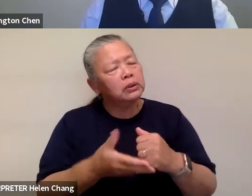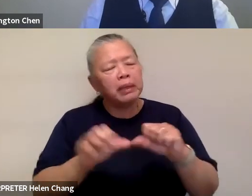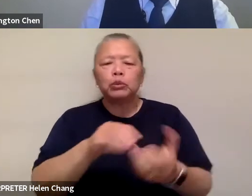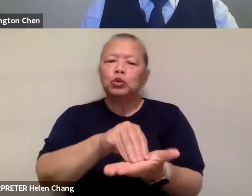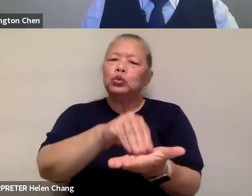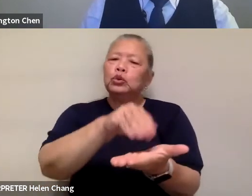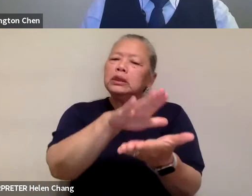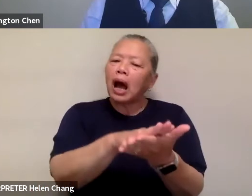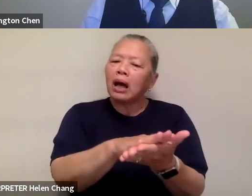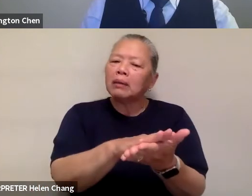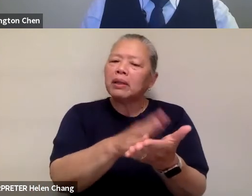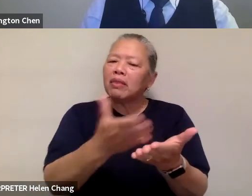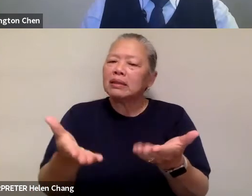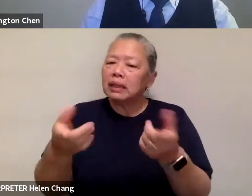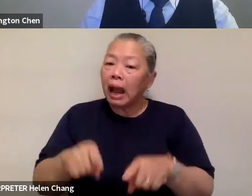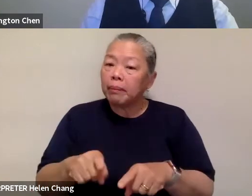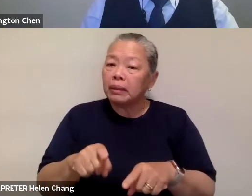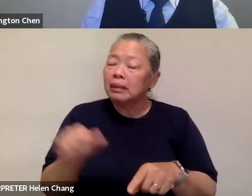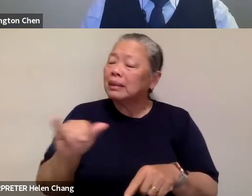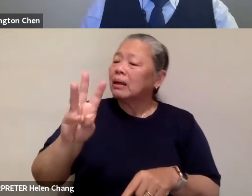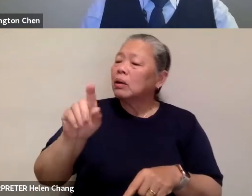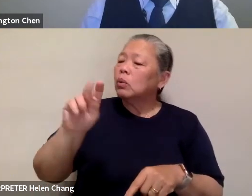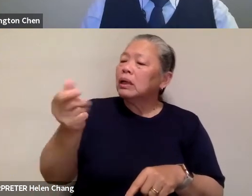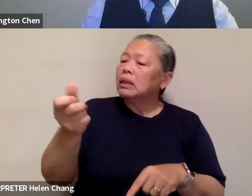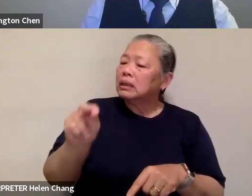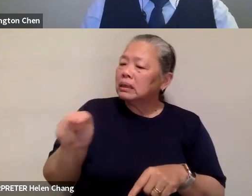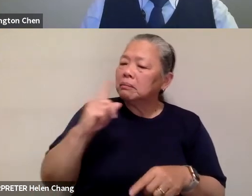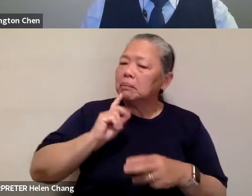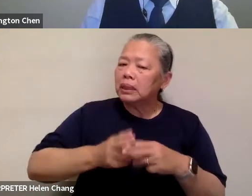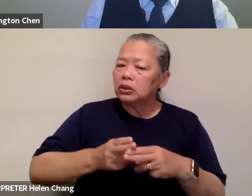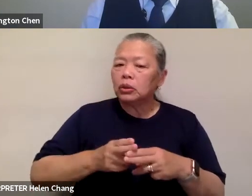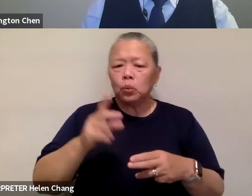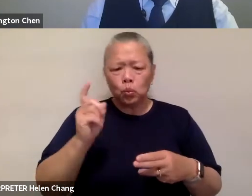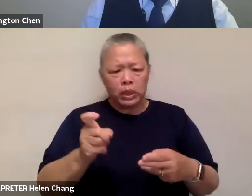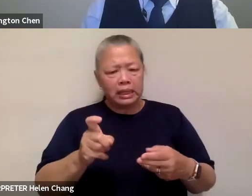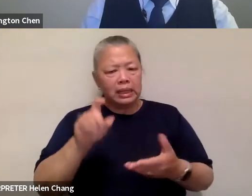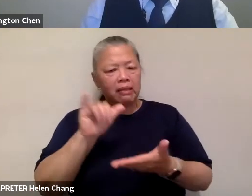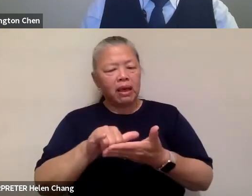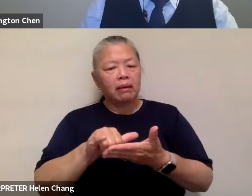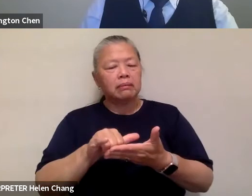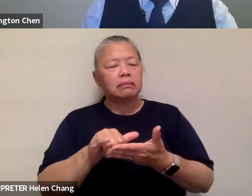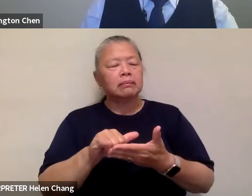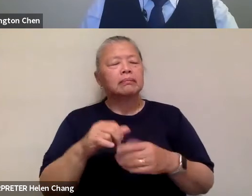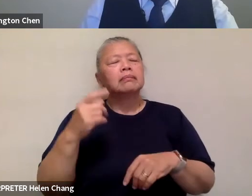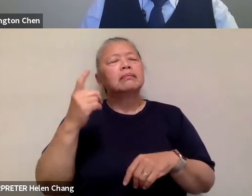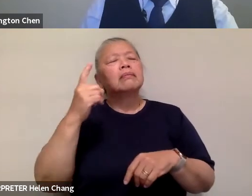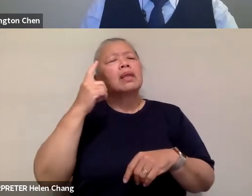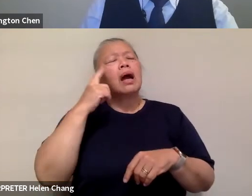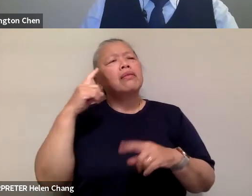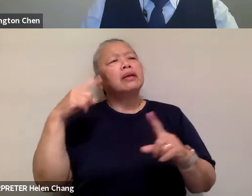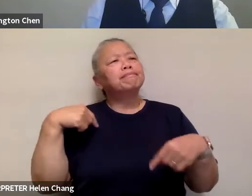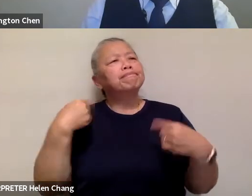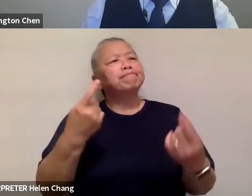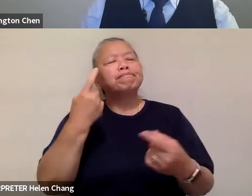Wellington was saying, you know, because we need that. And I think for a long time our community has been